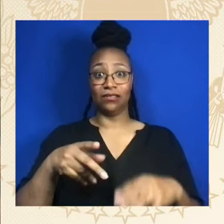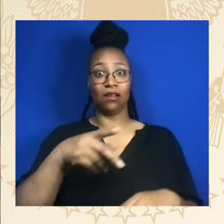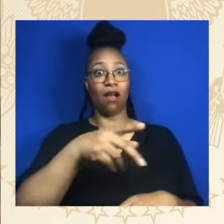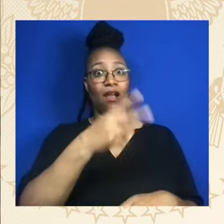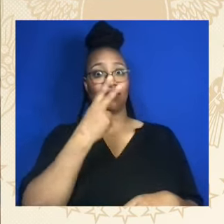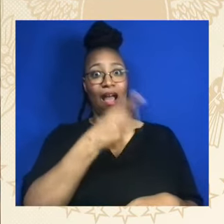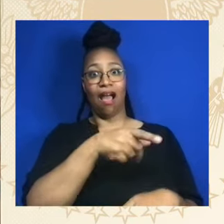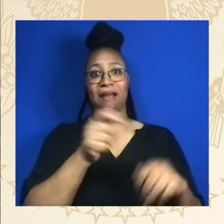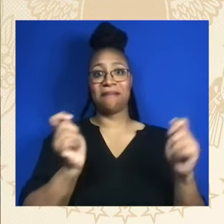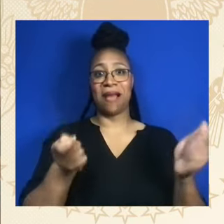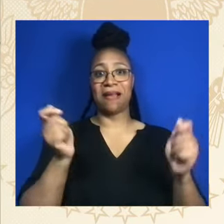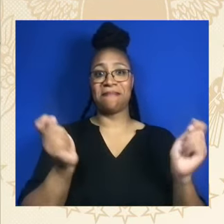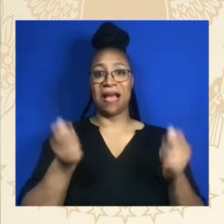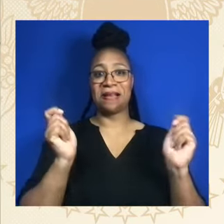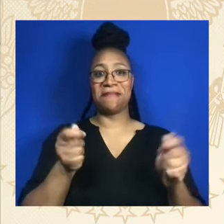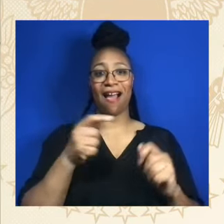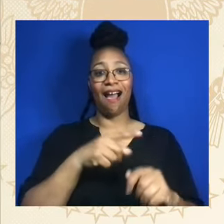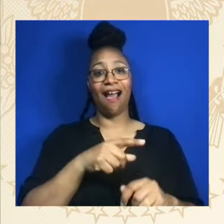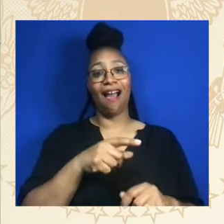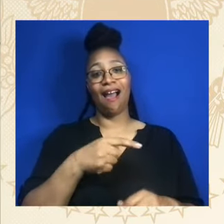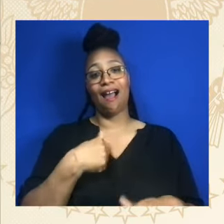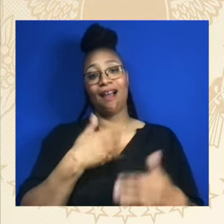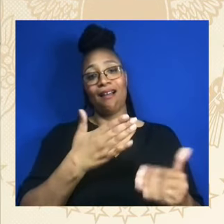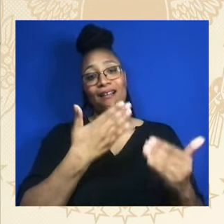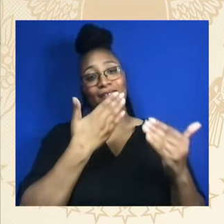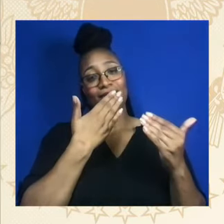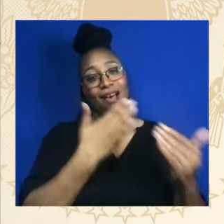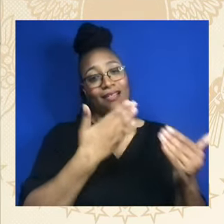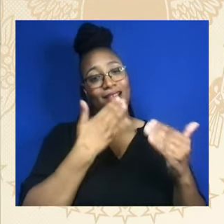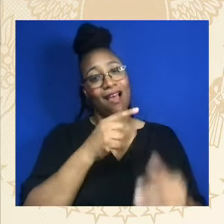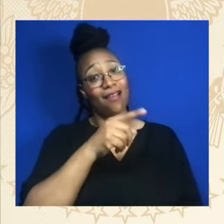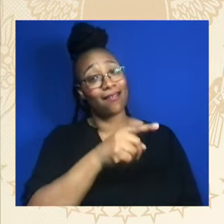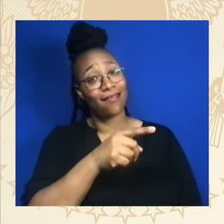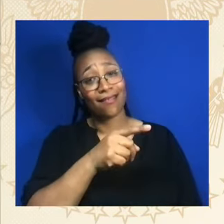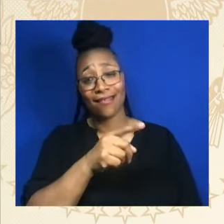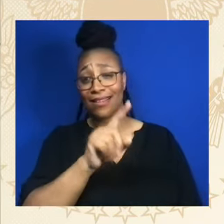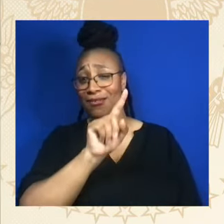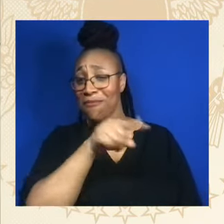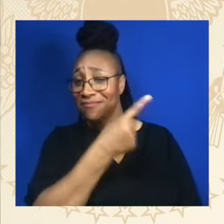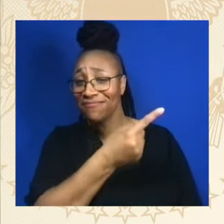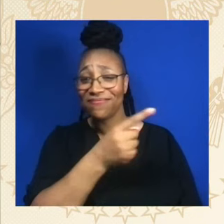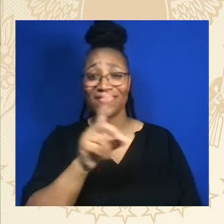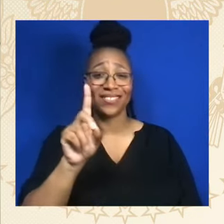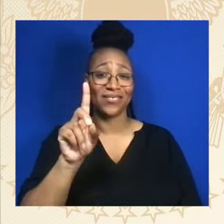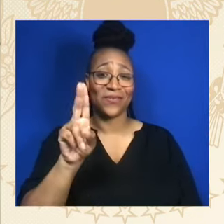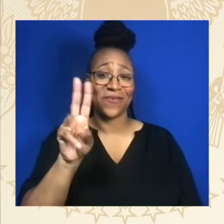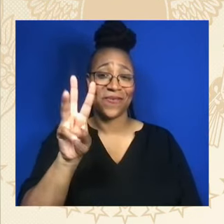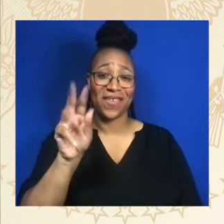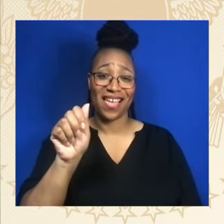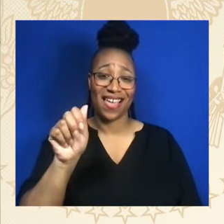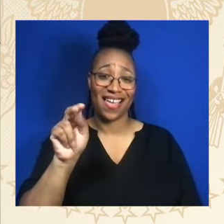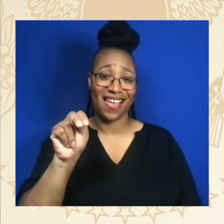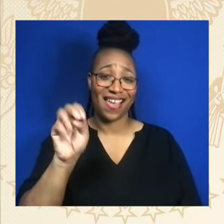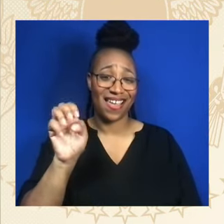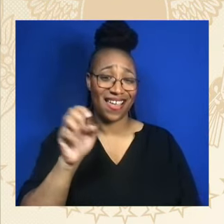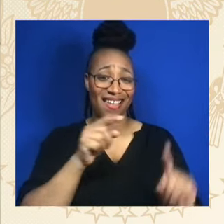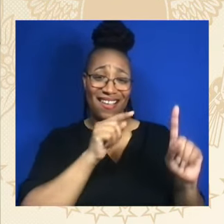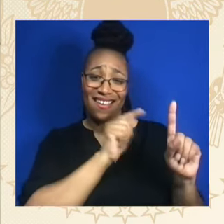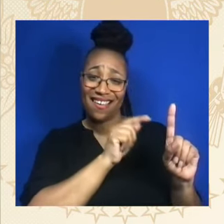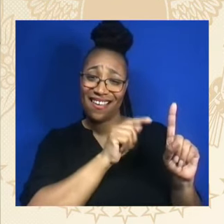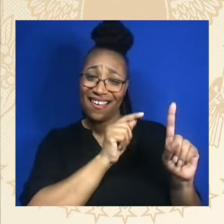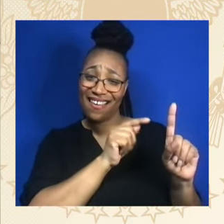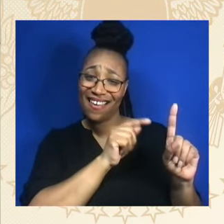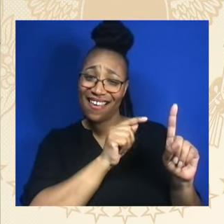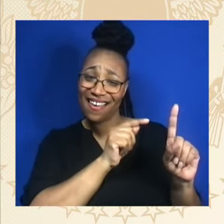sure you didn't have a chance to check out Delaware State before Howard. But Howard is okay. I mean, Howard is a good school. just